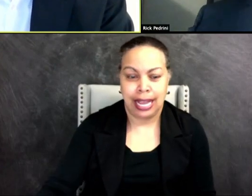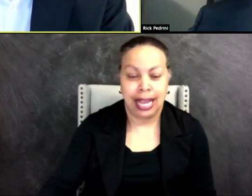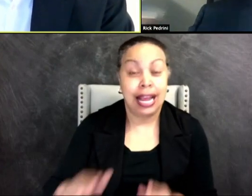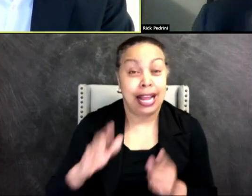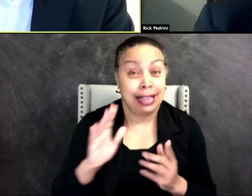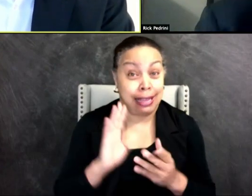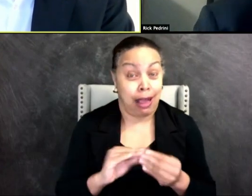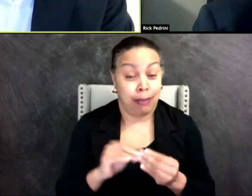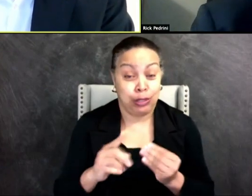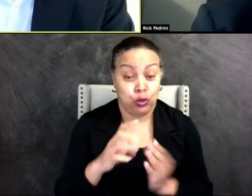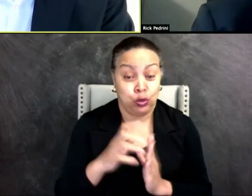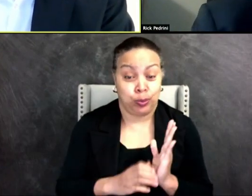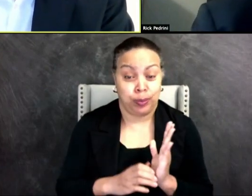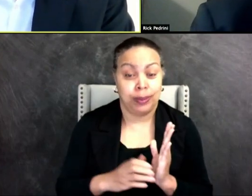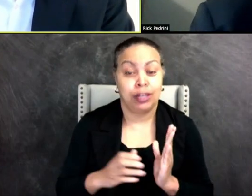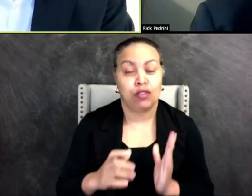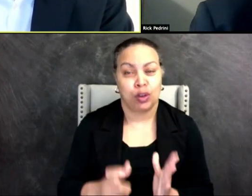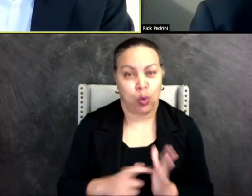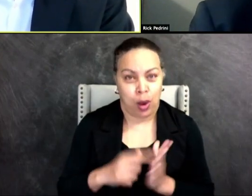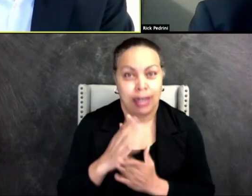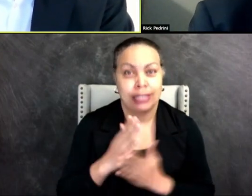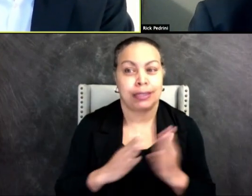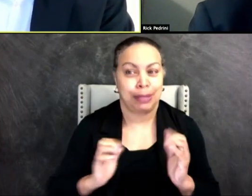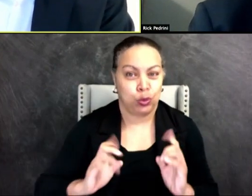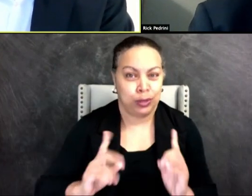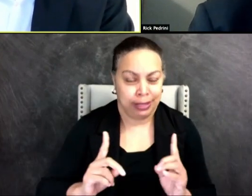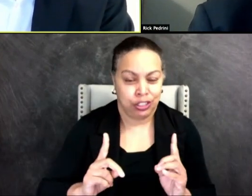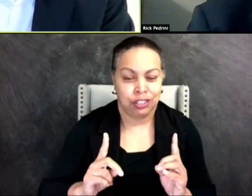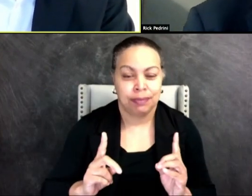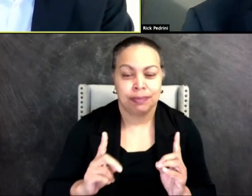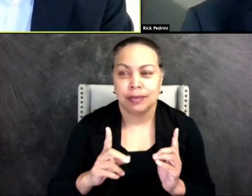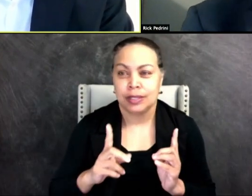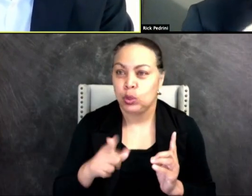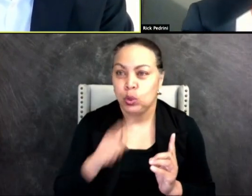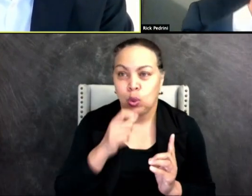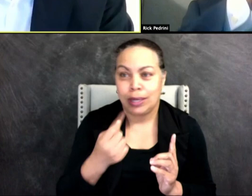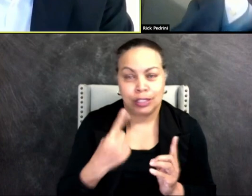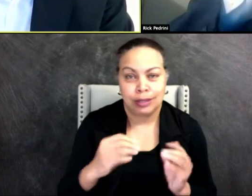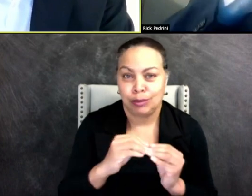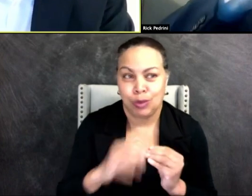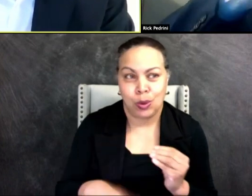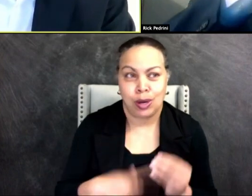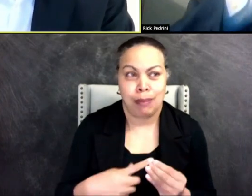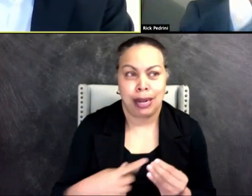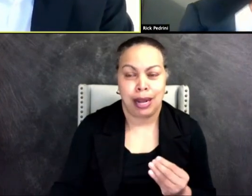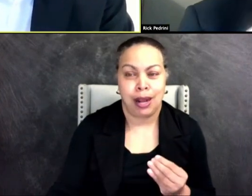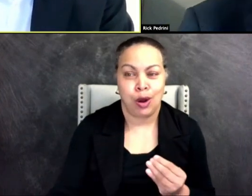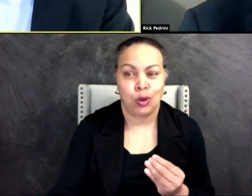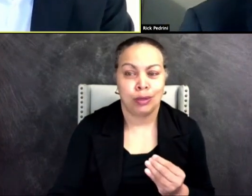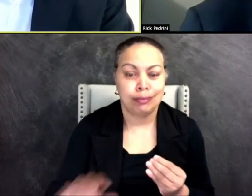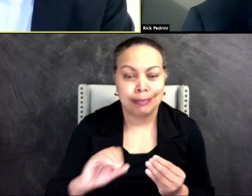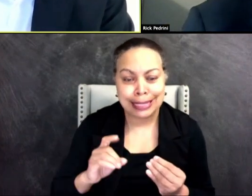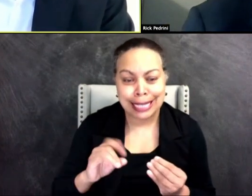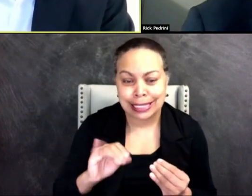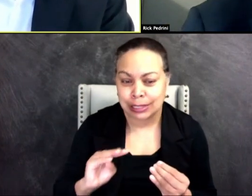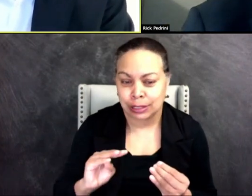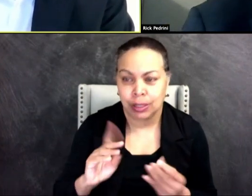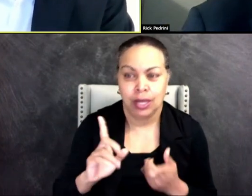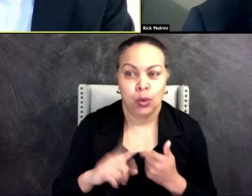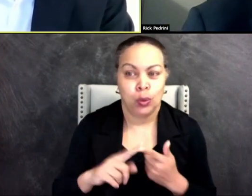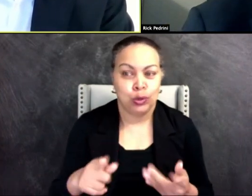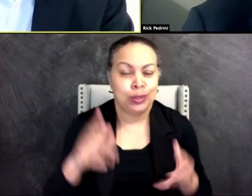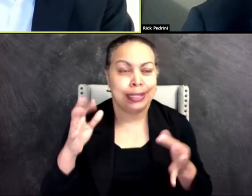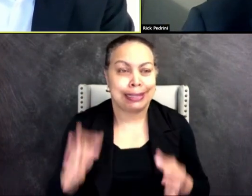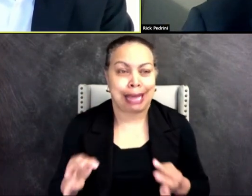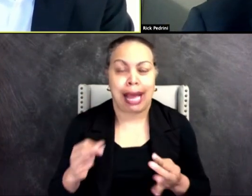require that there's some education, right? You don't understand more about sexism by just deciding